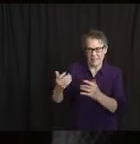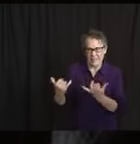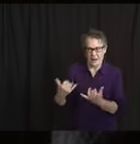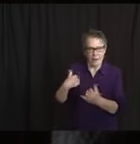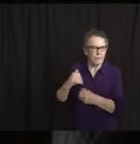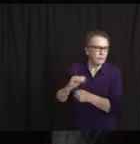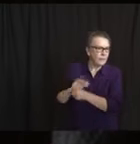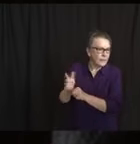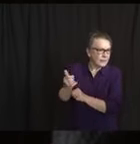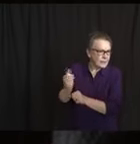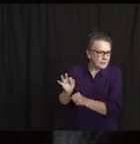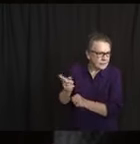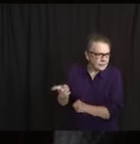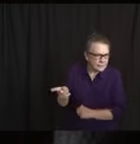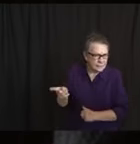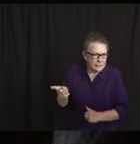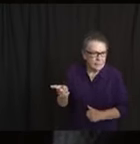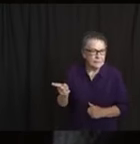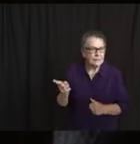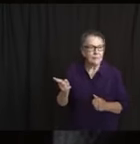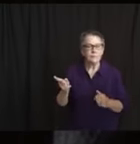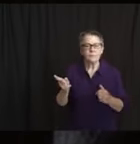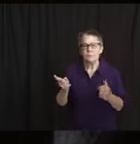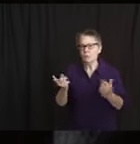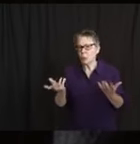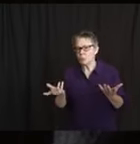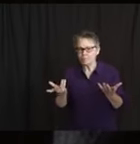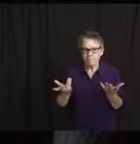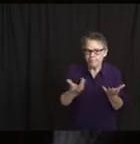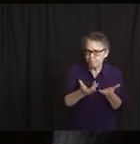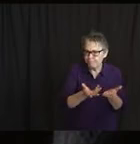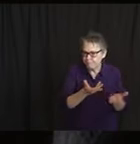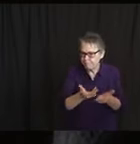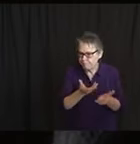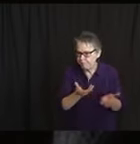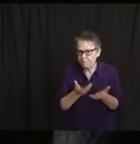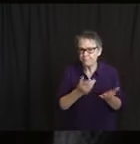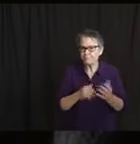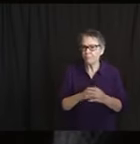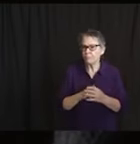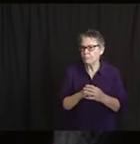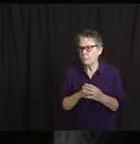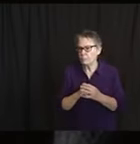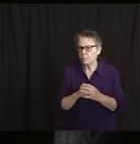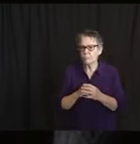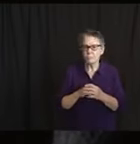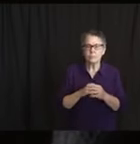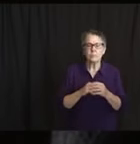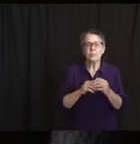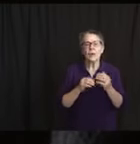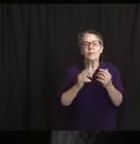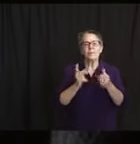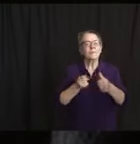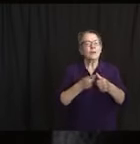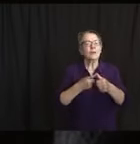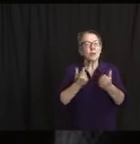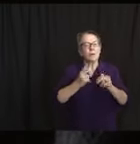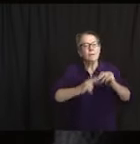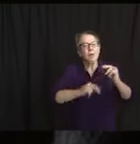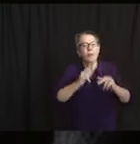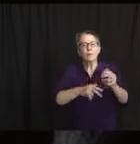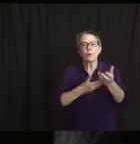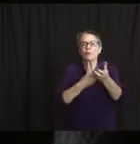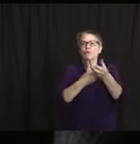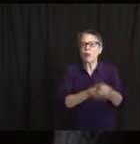opportunity for the contact tracer to then try to build some trust with the individual who's being interviewed, you know, to